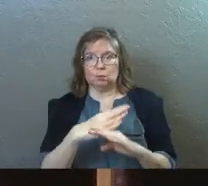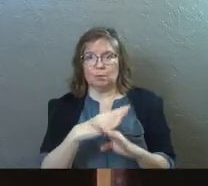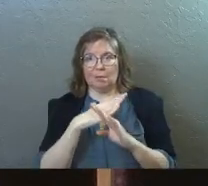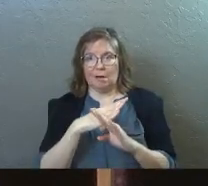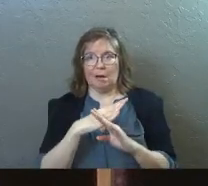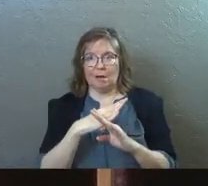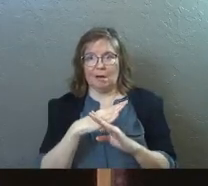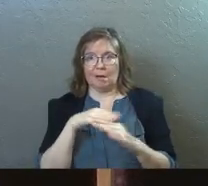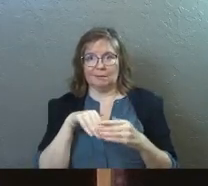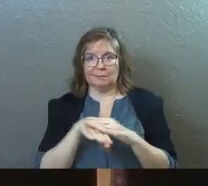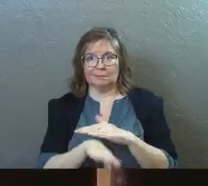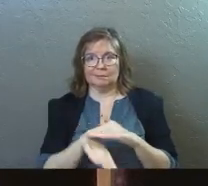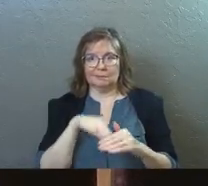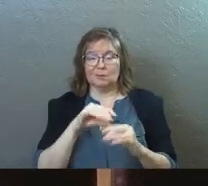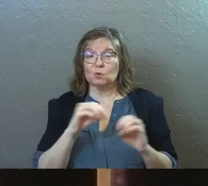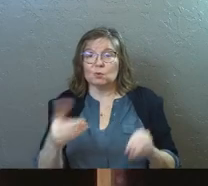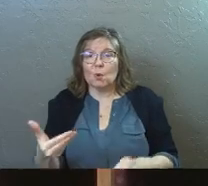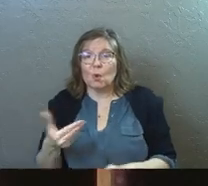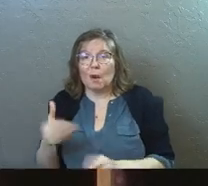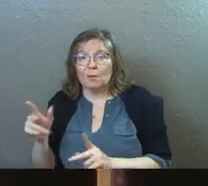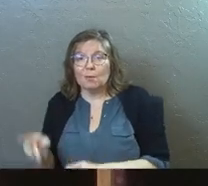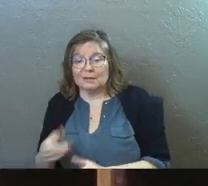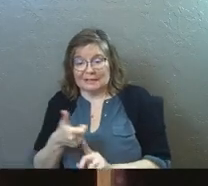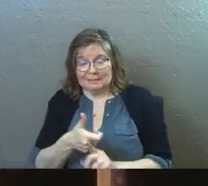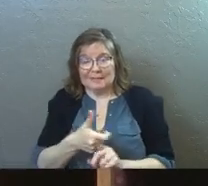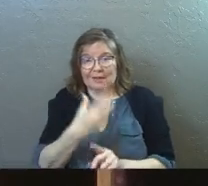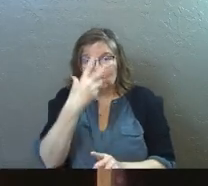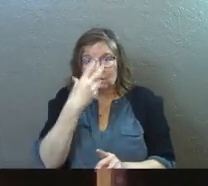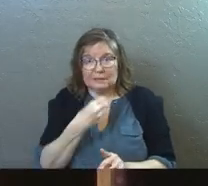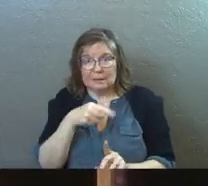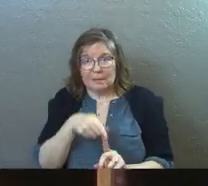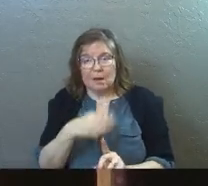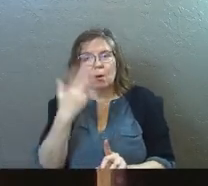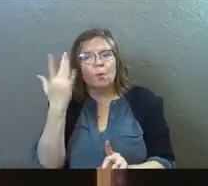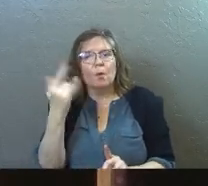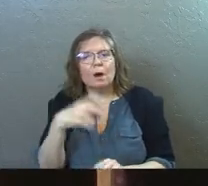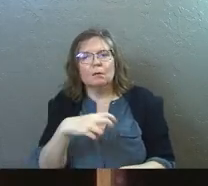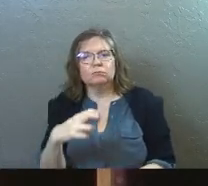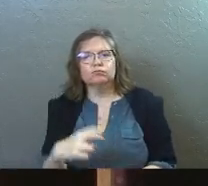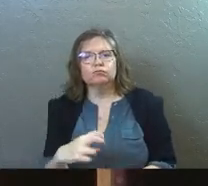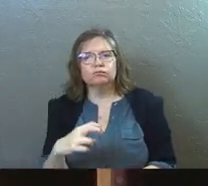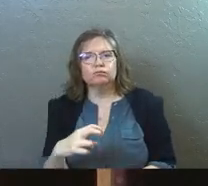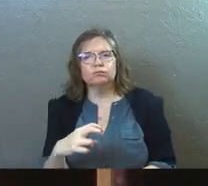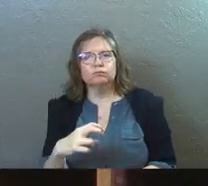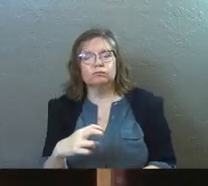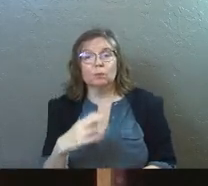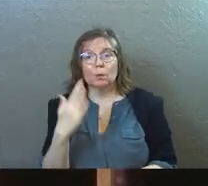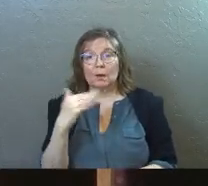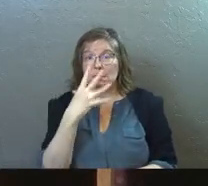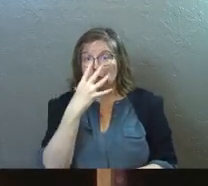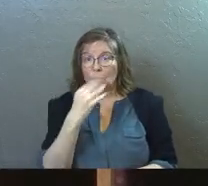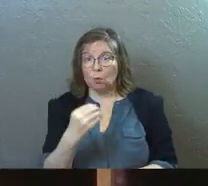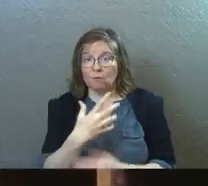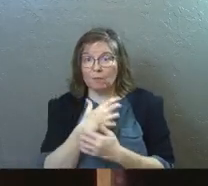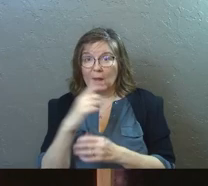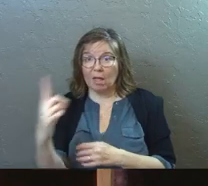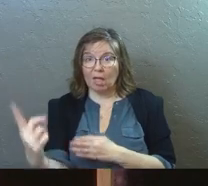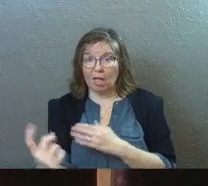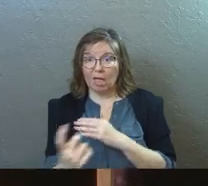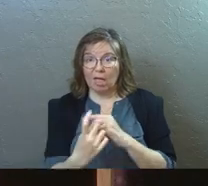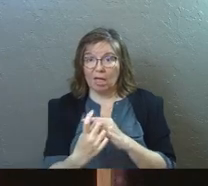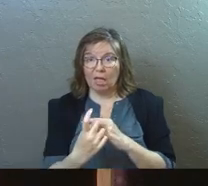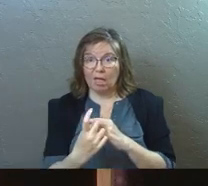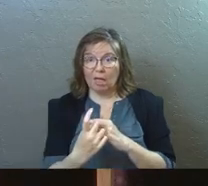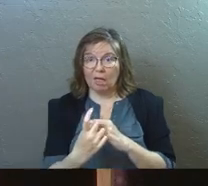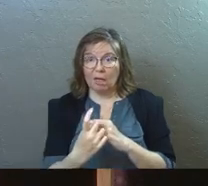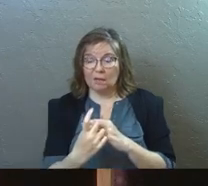So there's no hired hand. He slept there. Why? Because a wolf or a bear that might come along